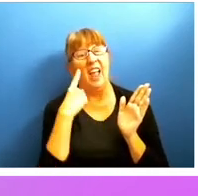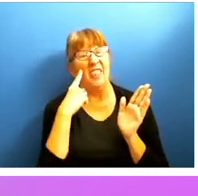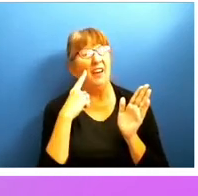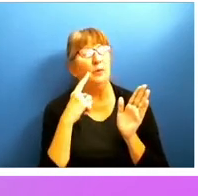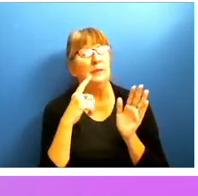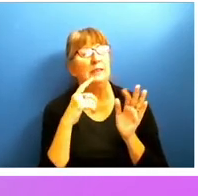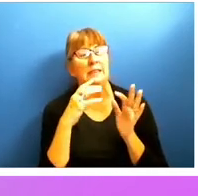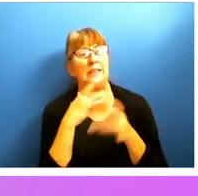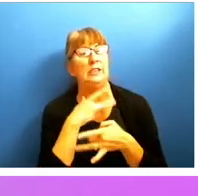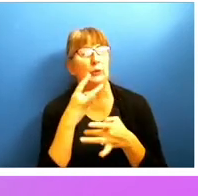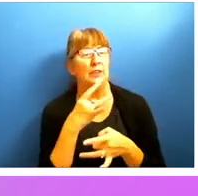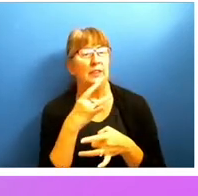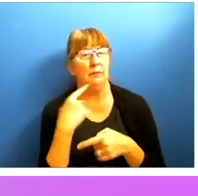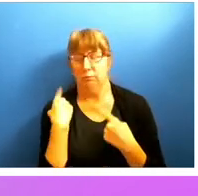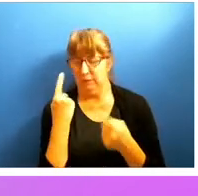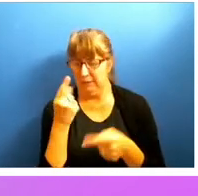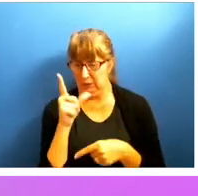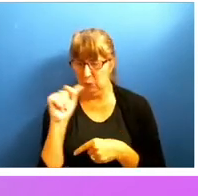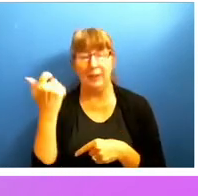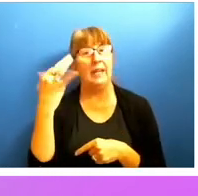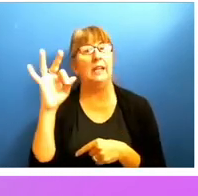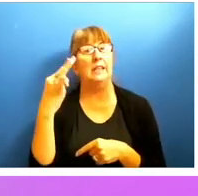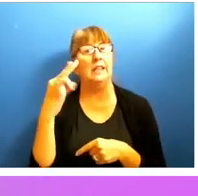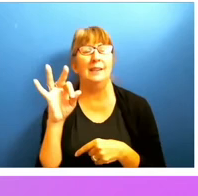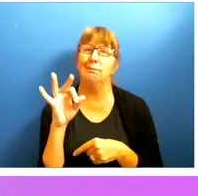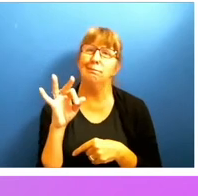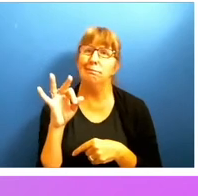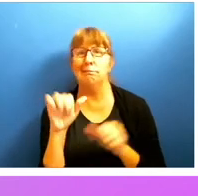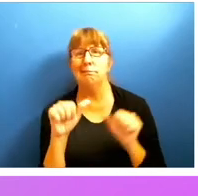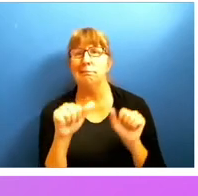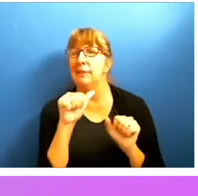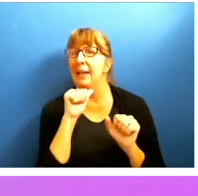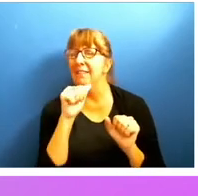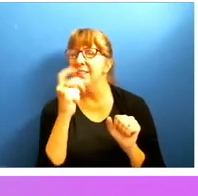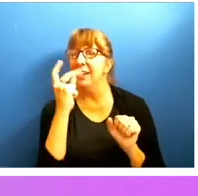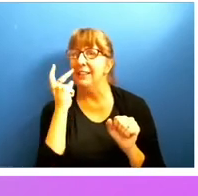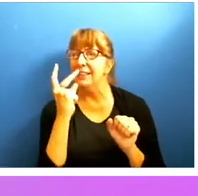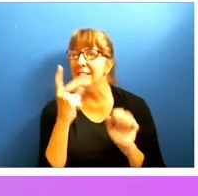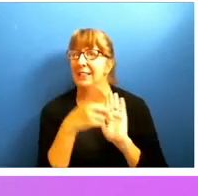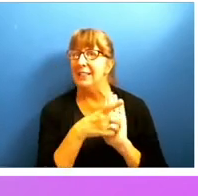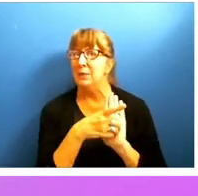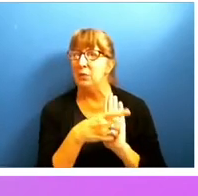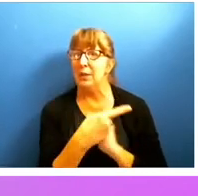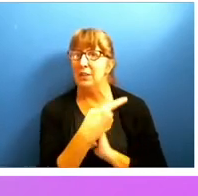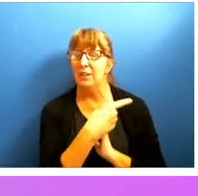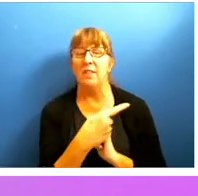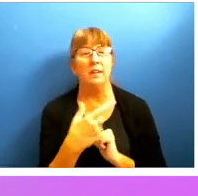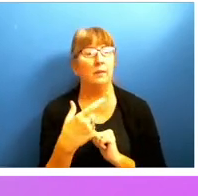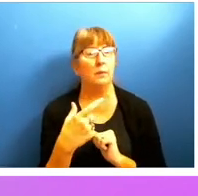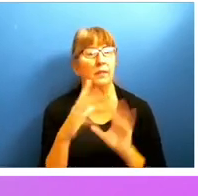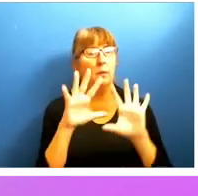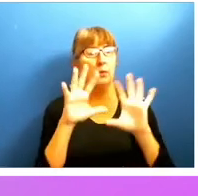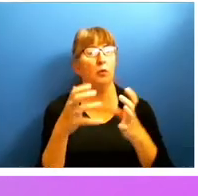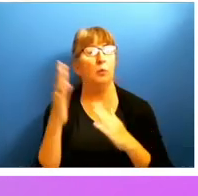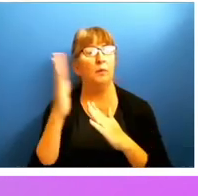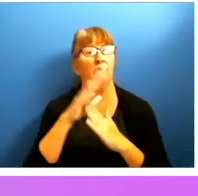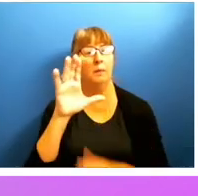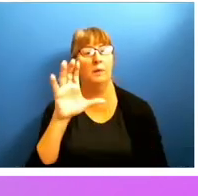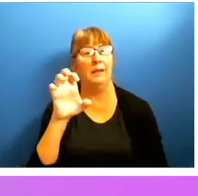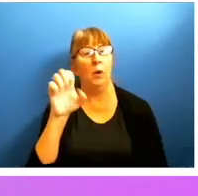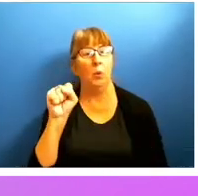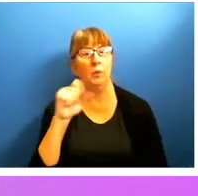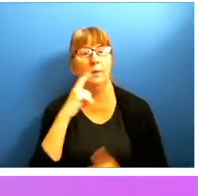interesting. And I'll say since 2019, I'm not sure I've seen a demonstration of this thought. But there were a group of top CEOs that said